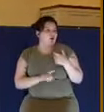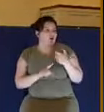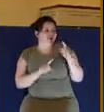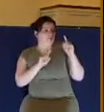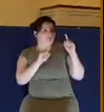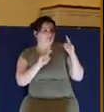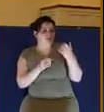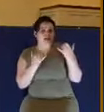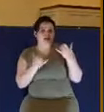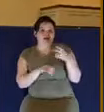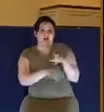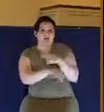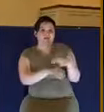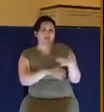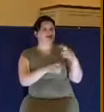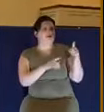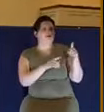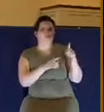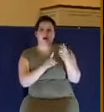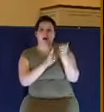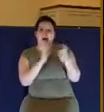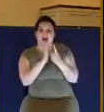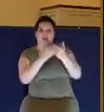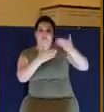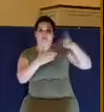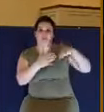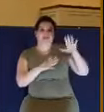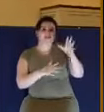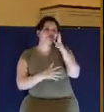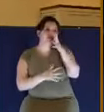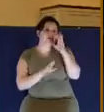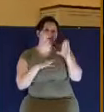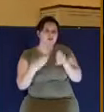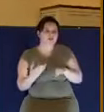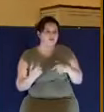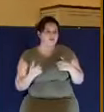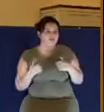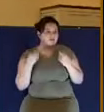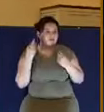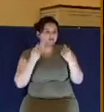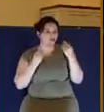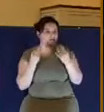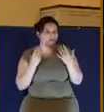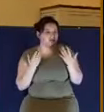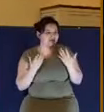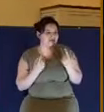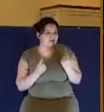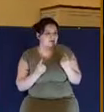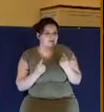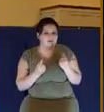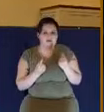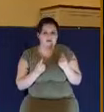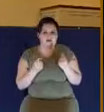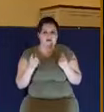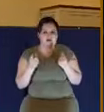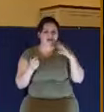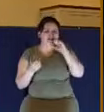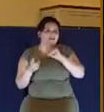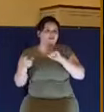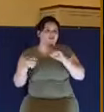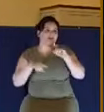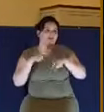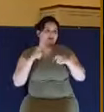died about an hour ago. I don't know what to think. I guess they don't know how to handle it either.